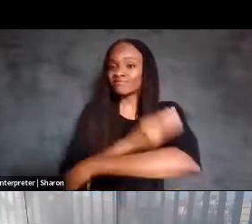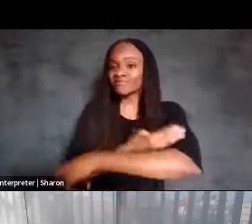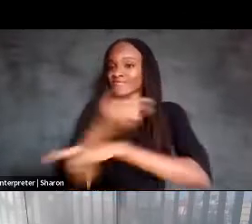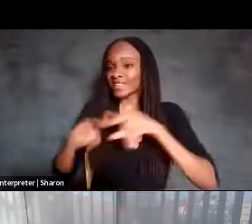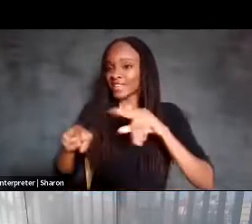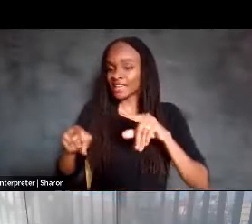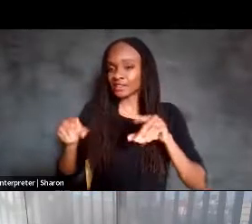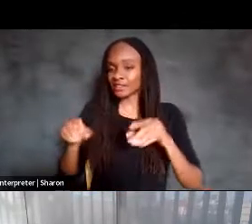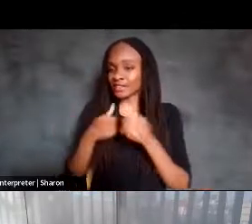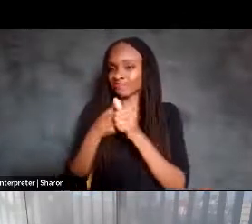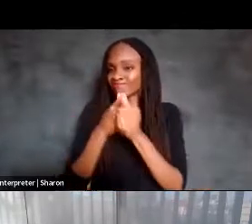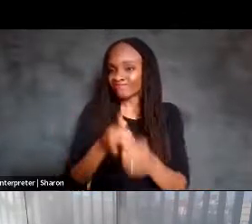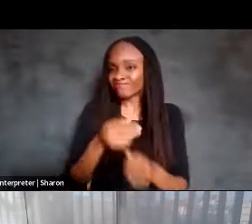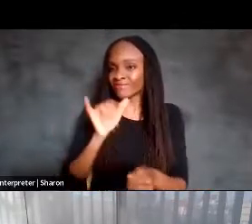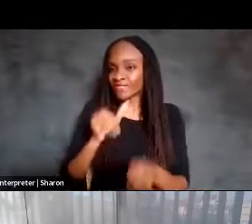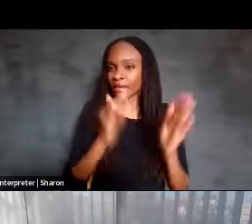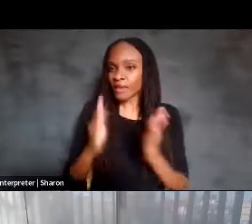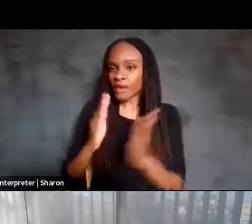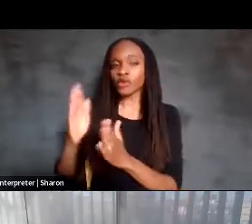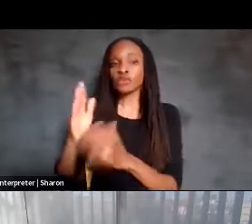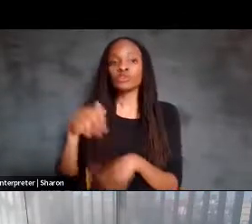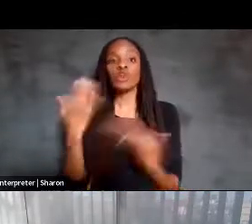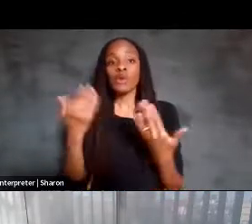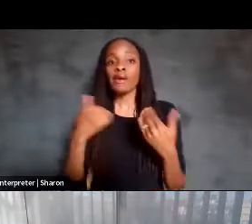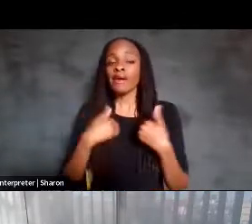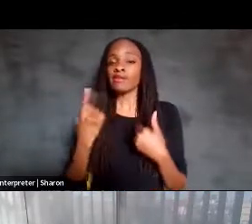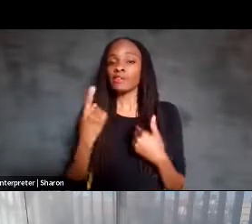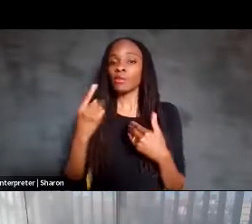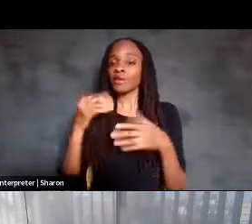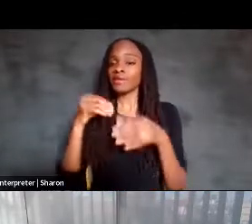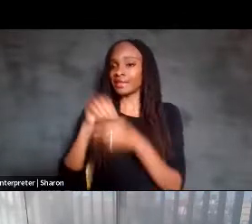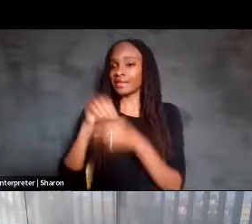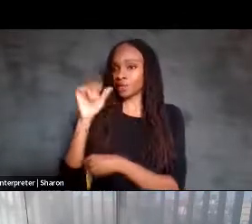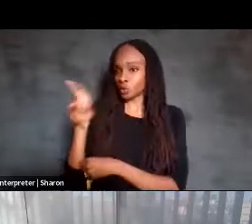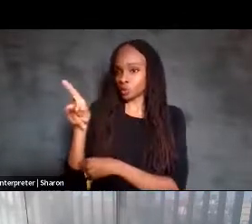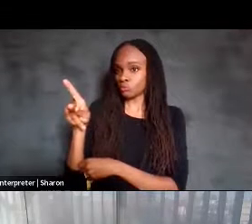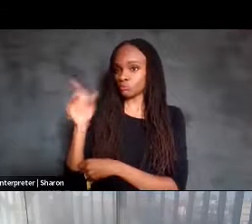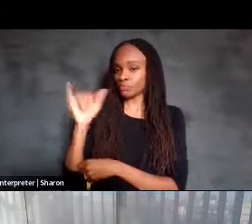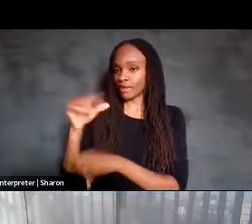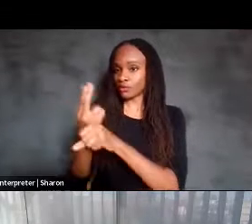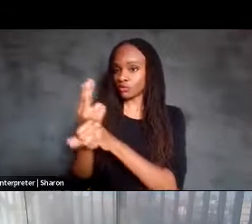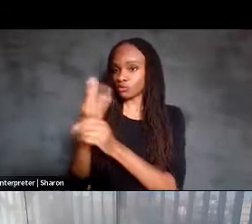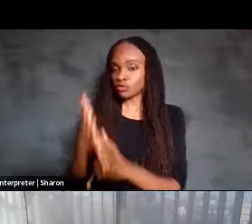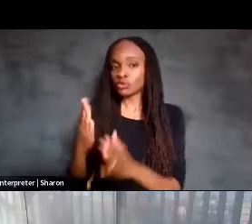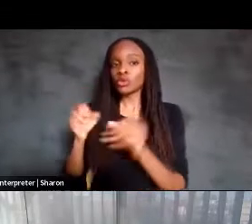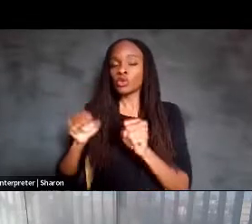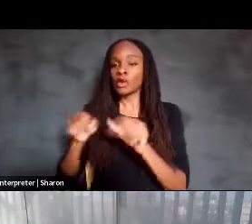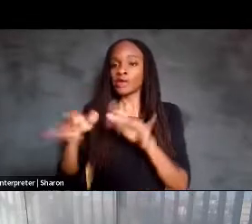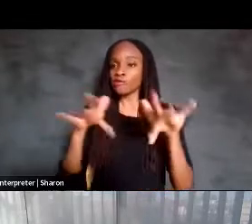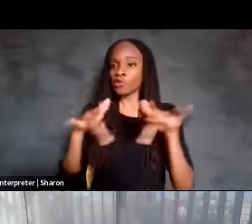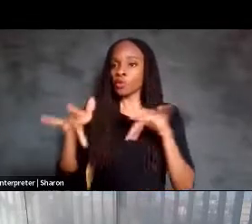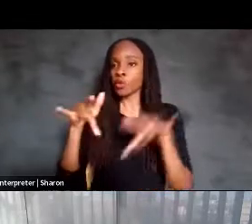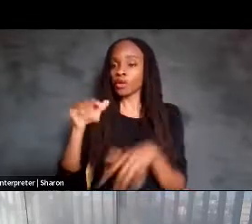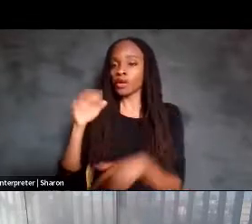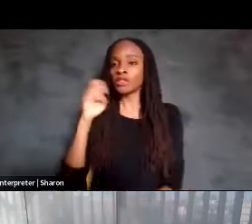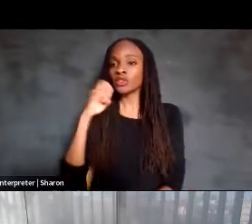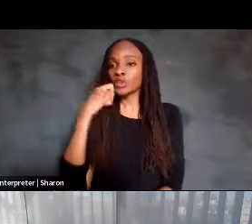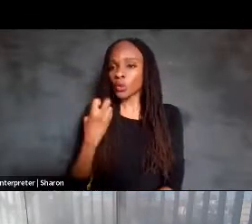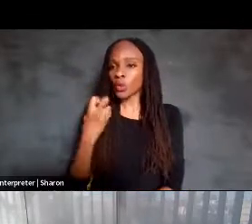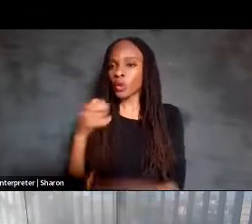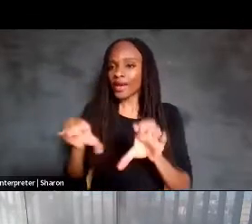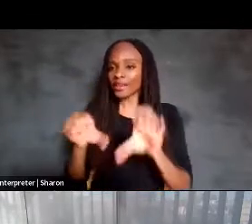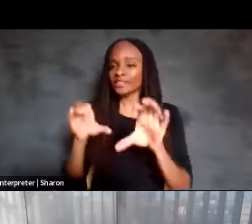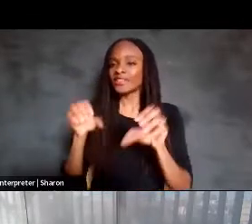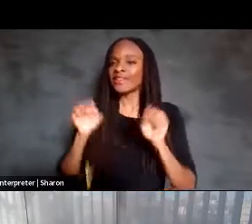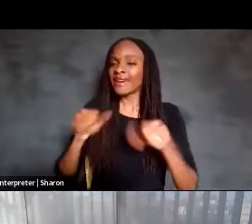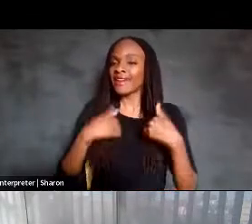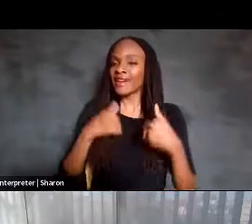you would have some human users, someone in the loop where you're recording their neural activity. You would have some processing